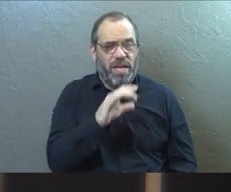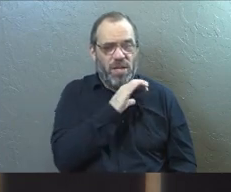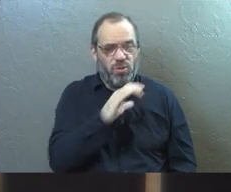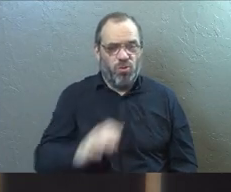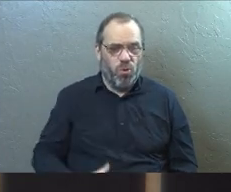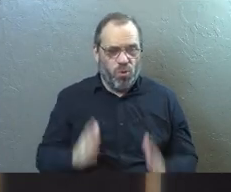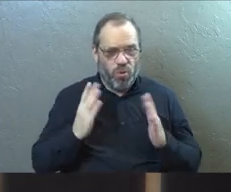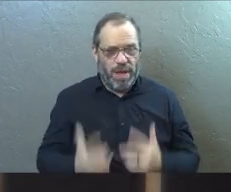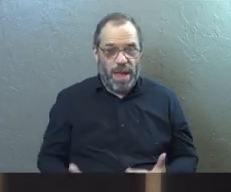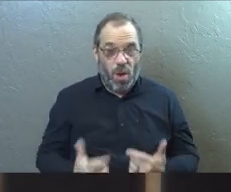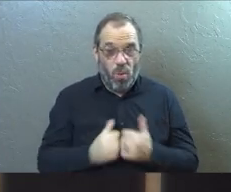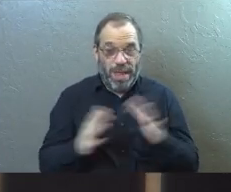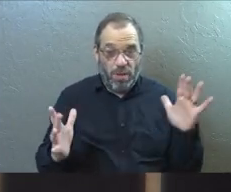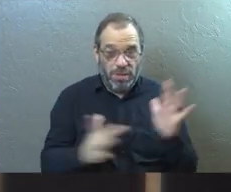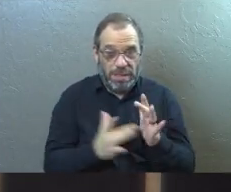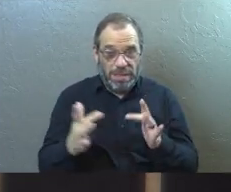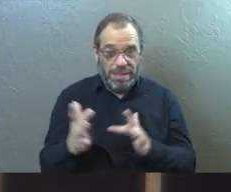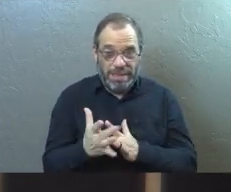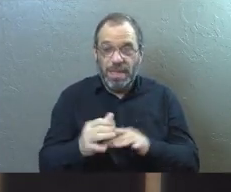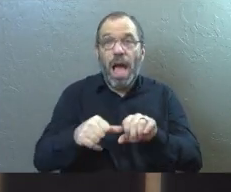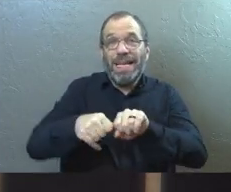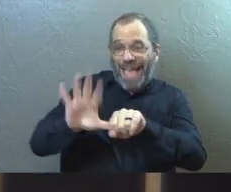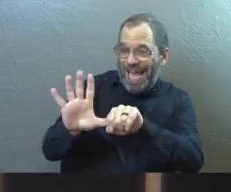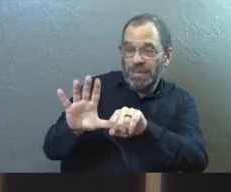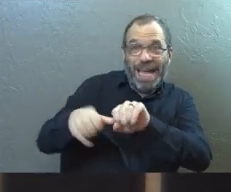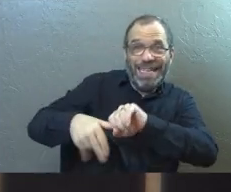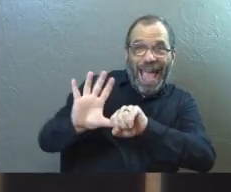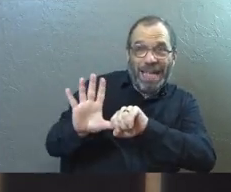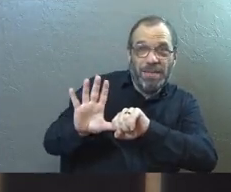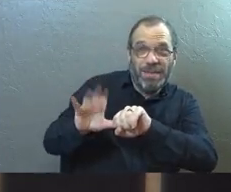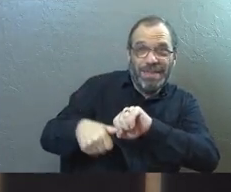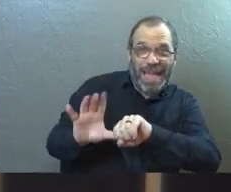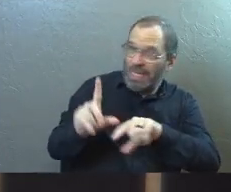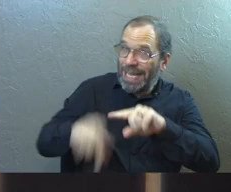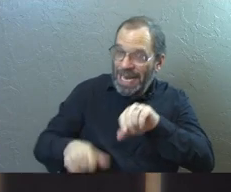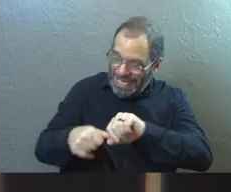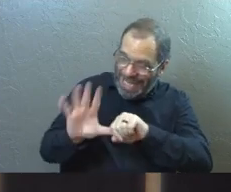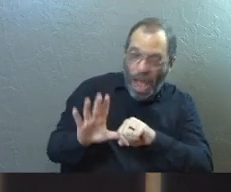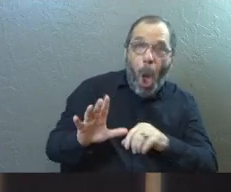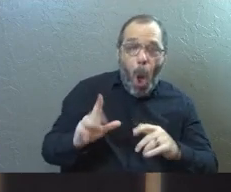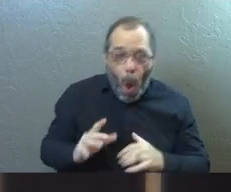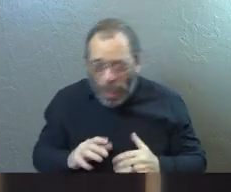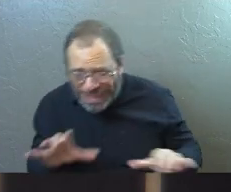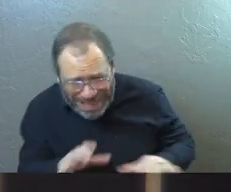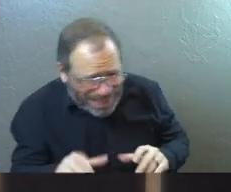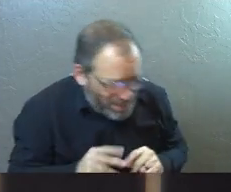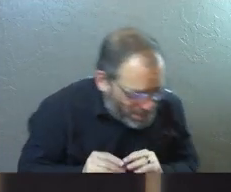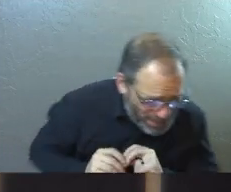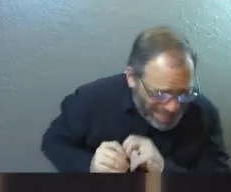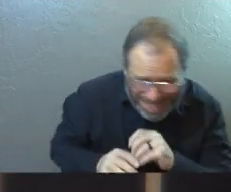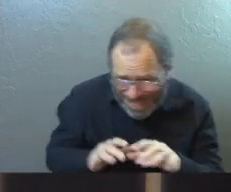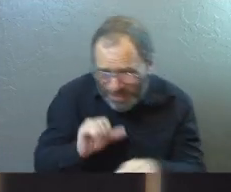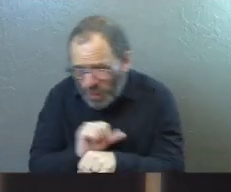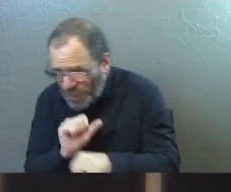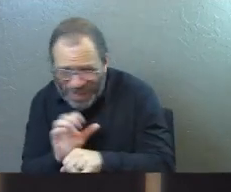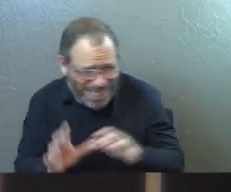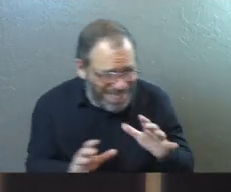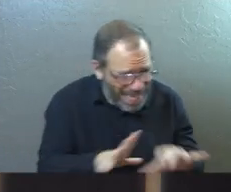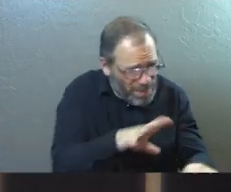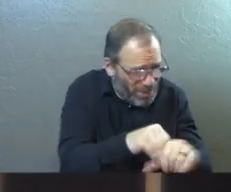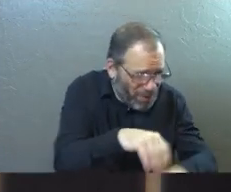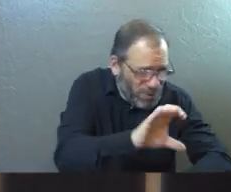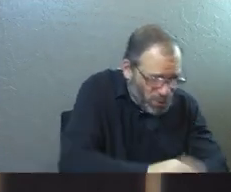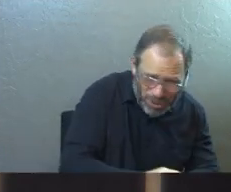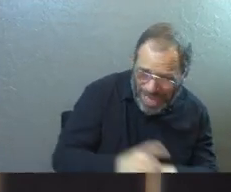apart from Jesus, I can do nothing. Even though I think I can drum up some activities. I can be